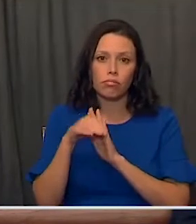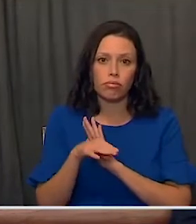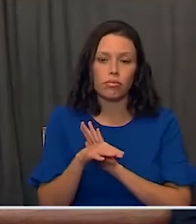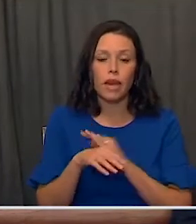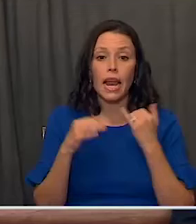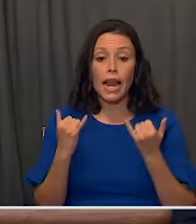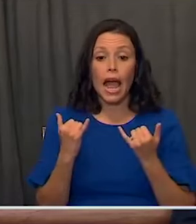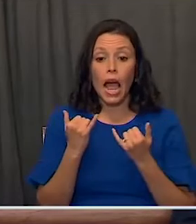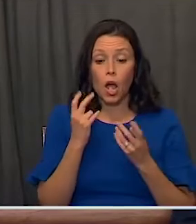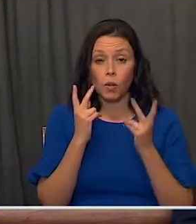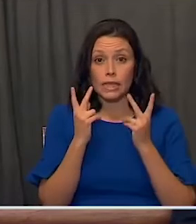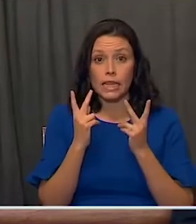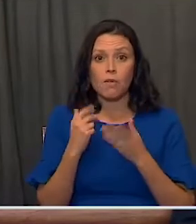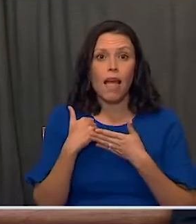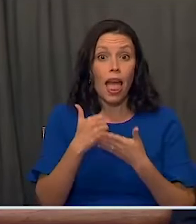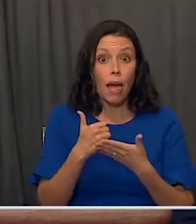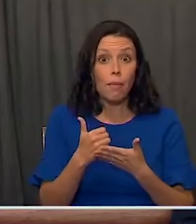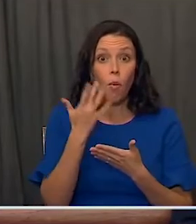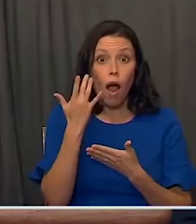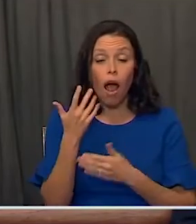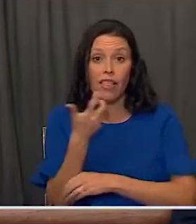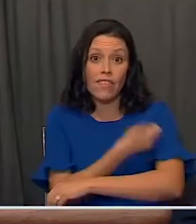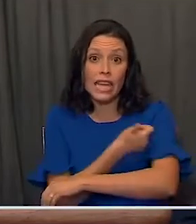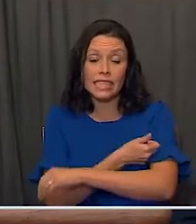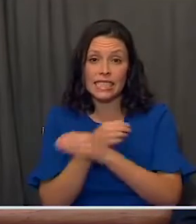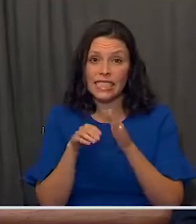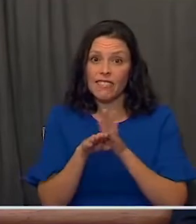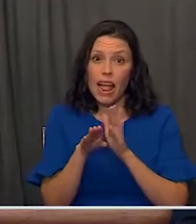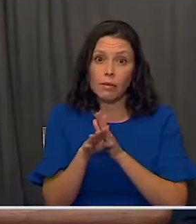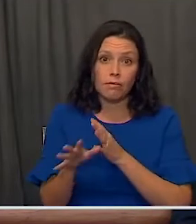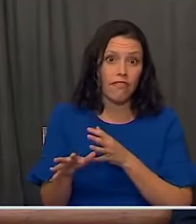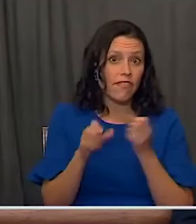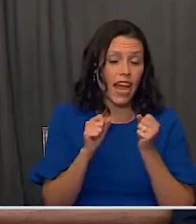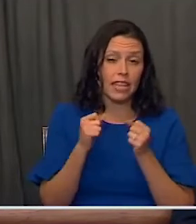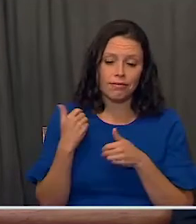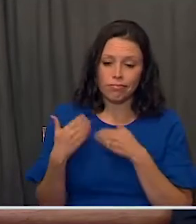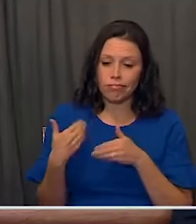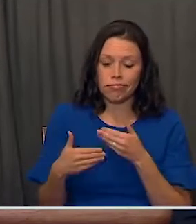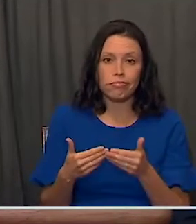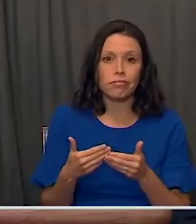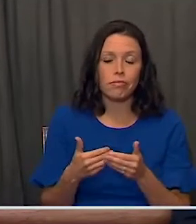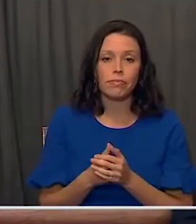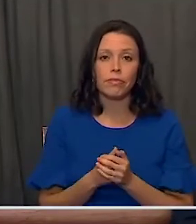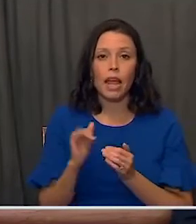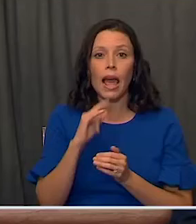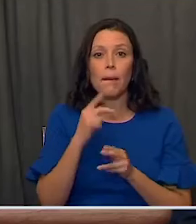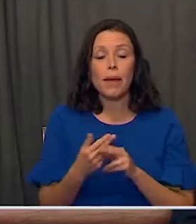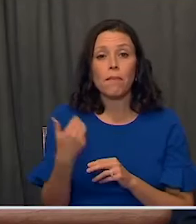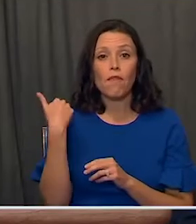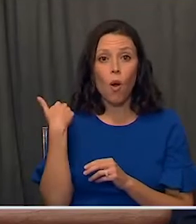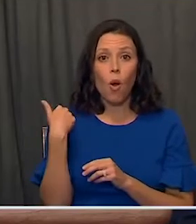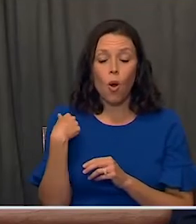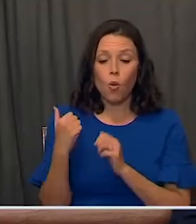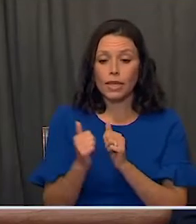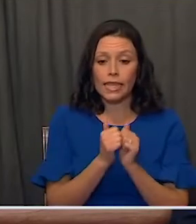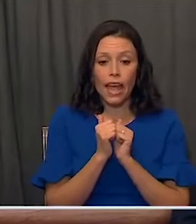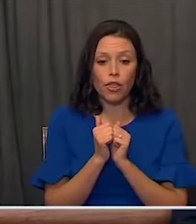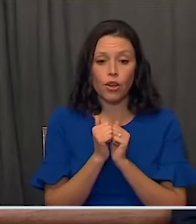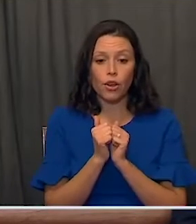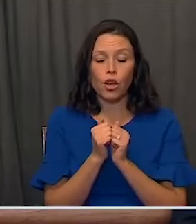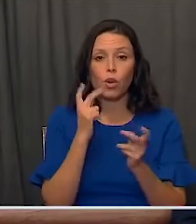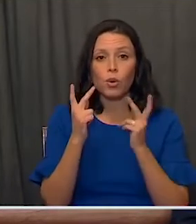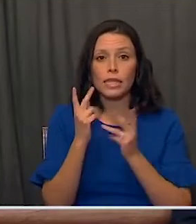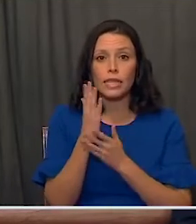help on the way, vaccines being developed at a historic pace, as I mentioned before, as we gather today, we are seeing